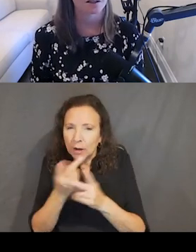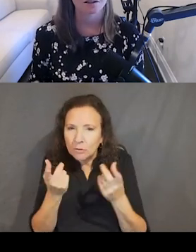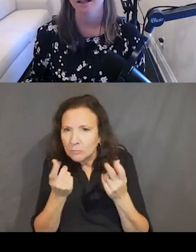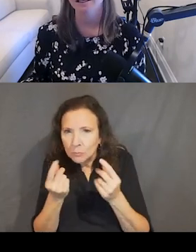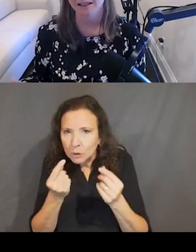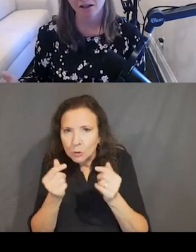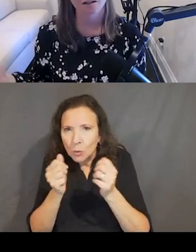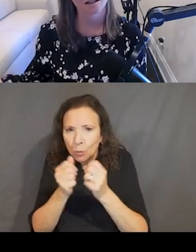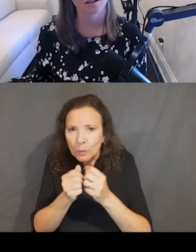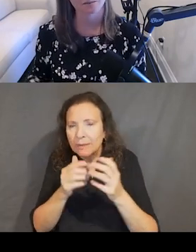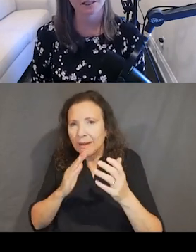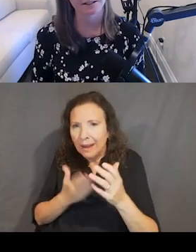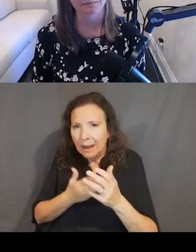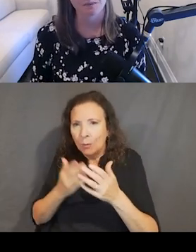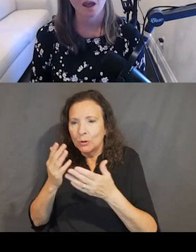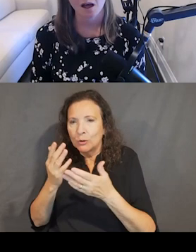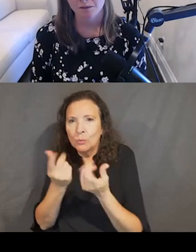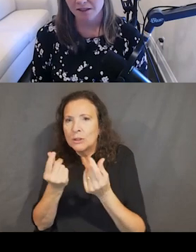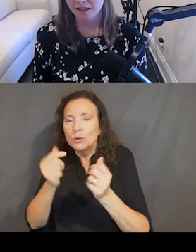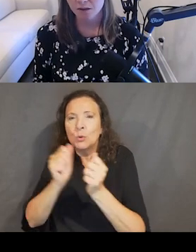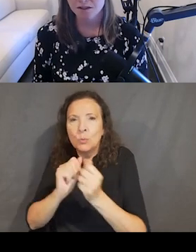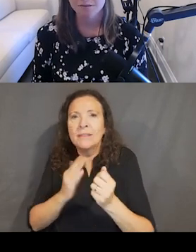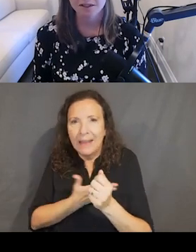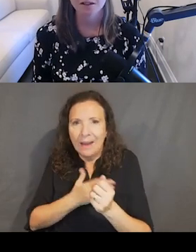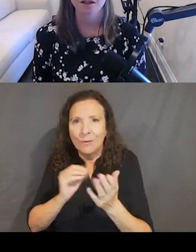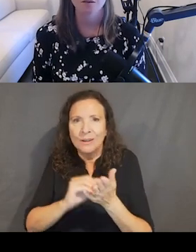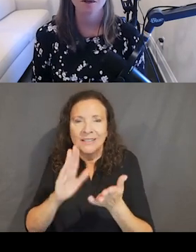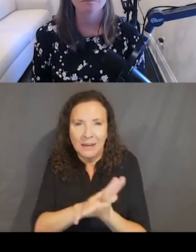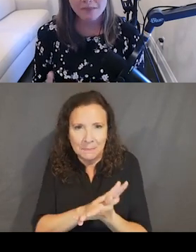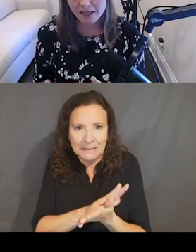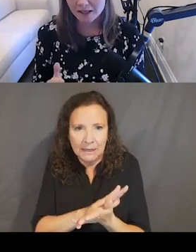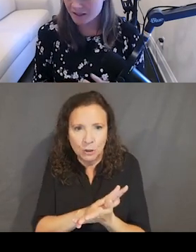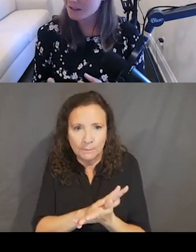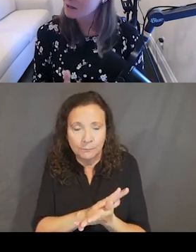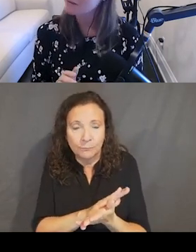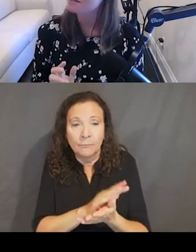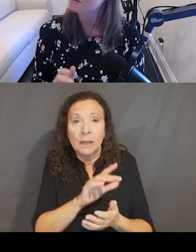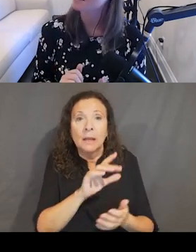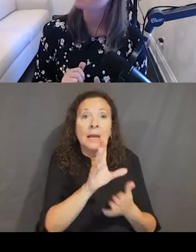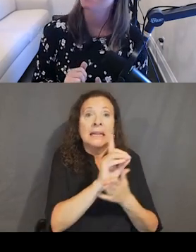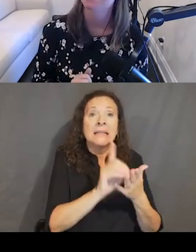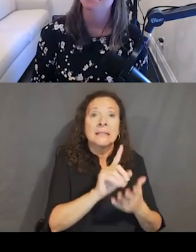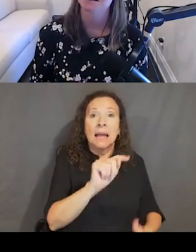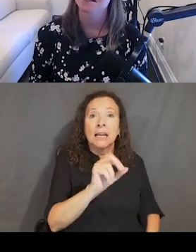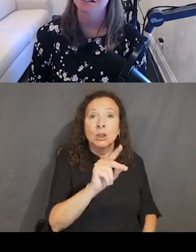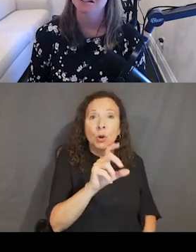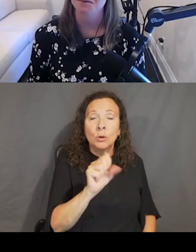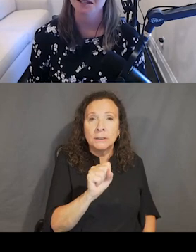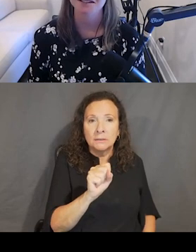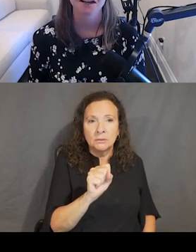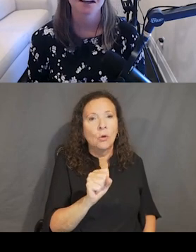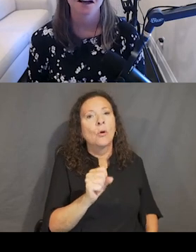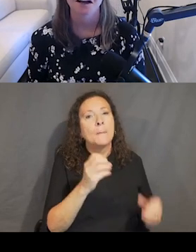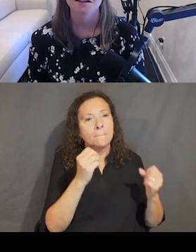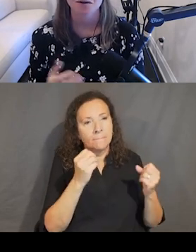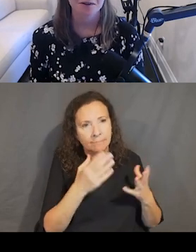designs and in our design documentation. And design tokens in particular are where many of these nuanced design decisions take